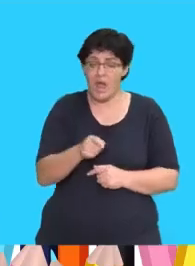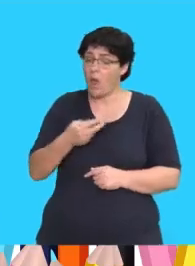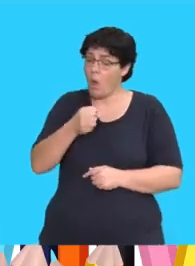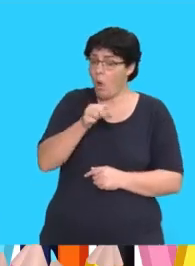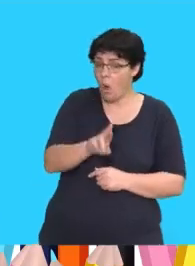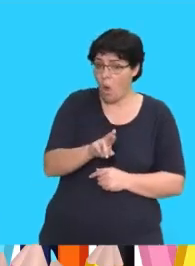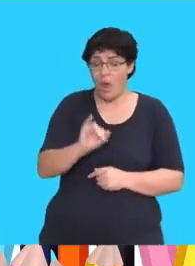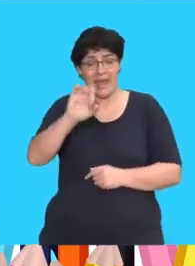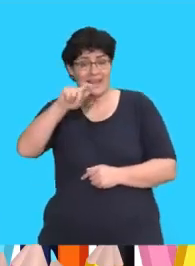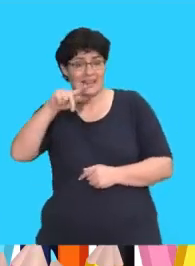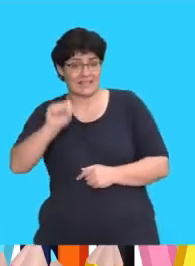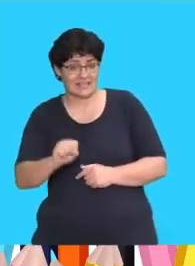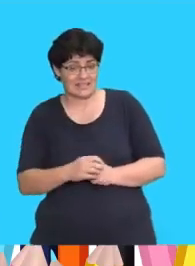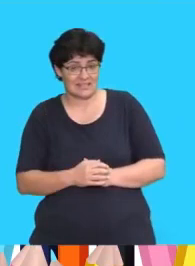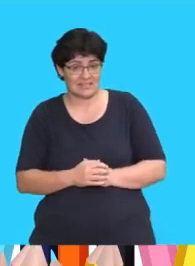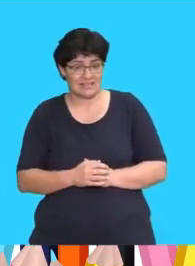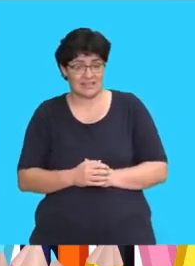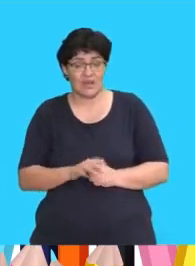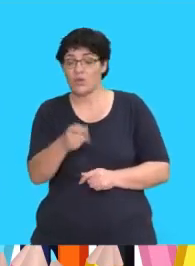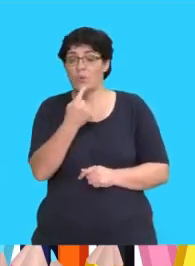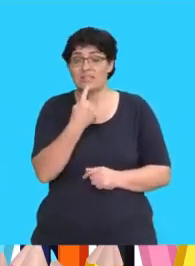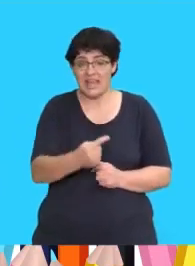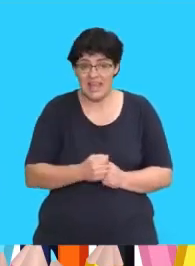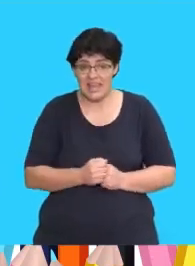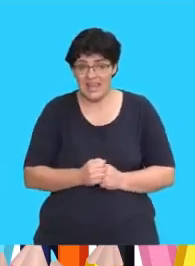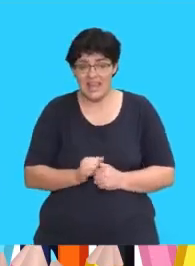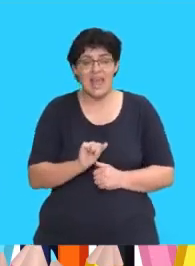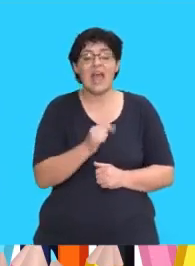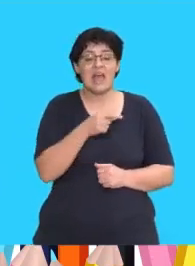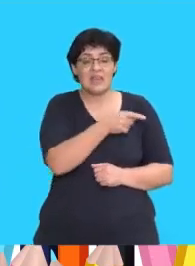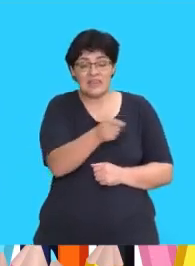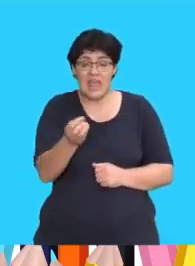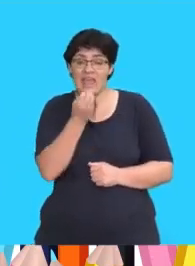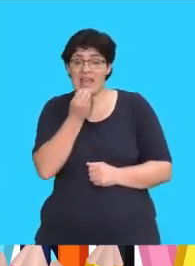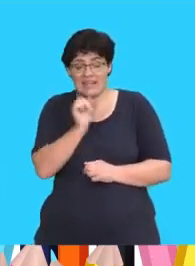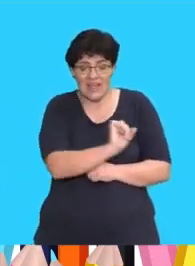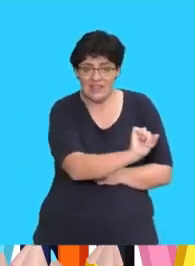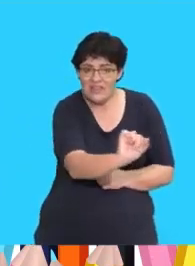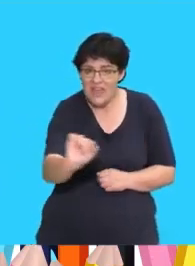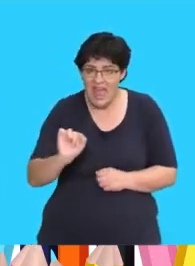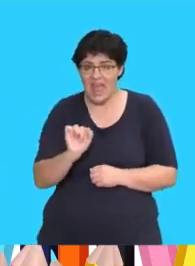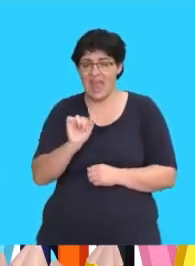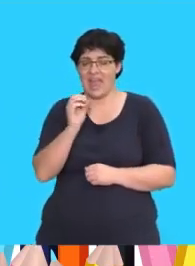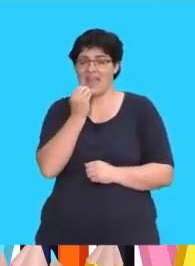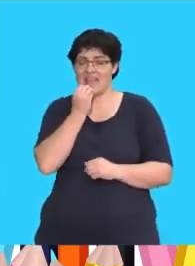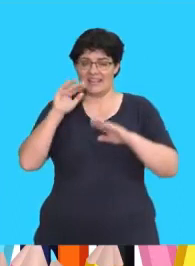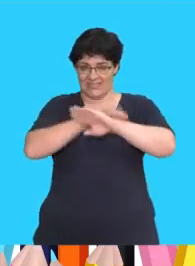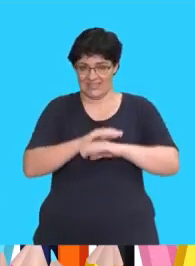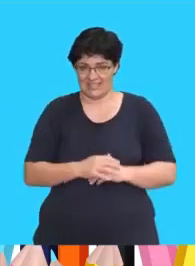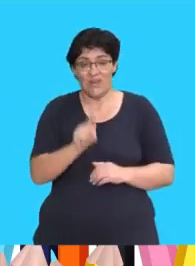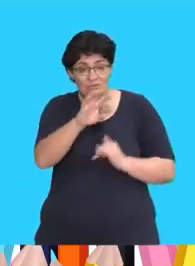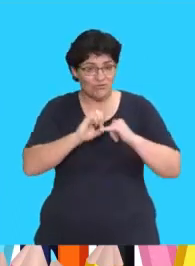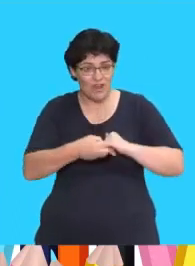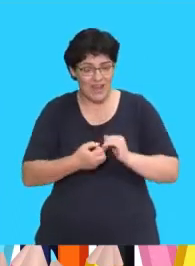Their, her, its. You will say, They ate their supper.